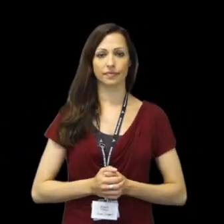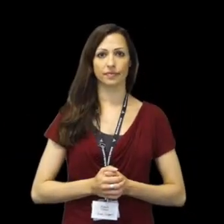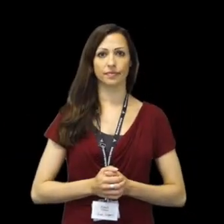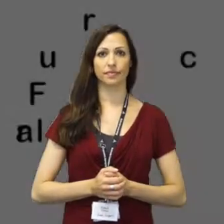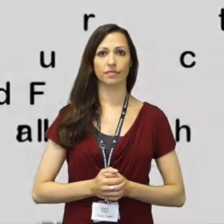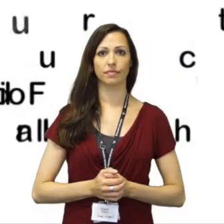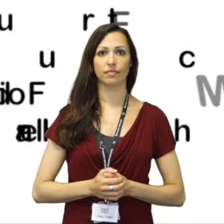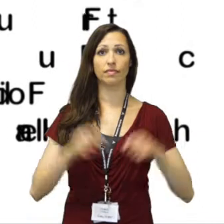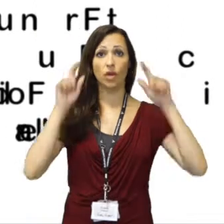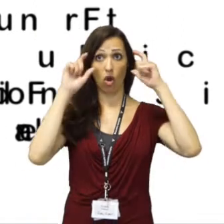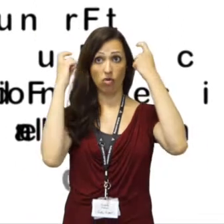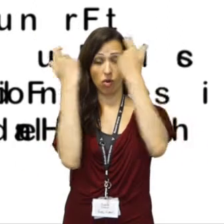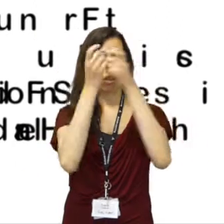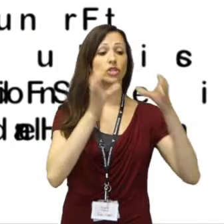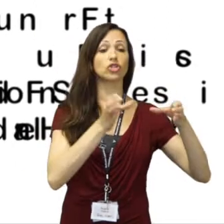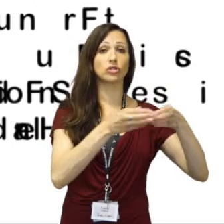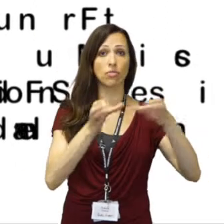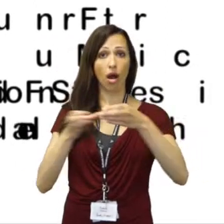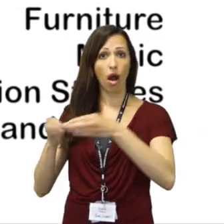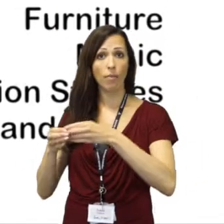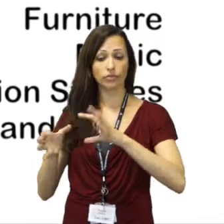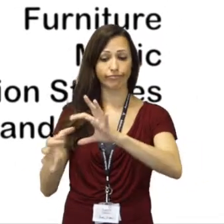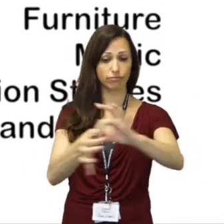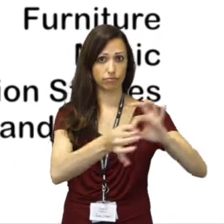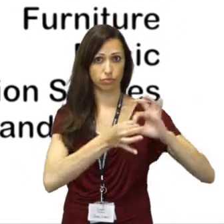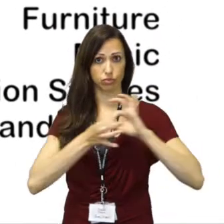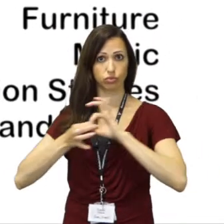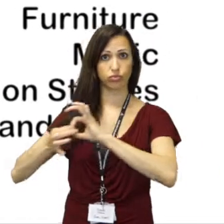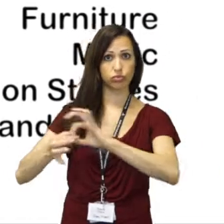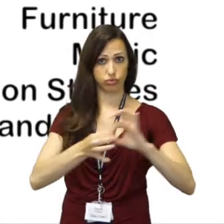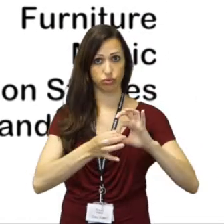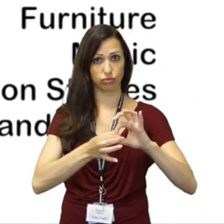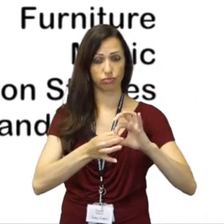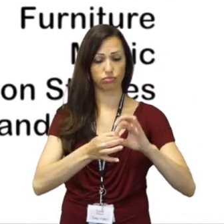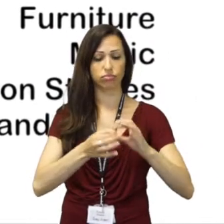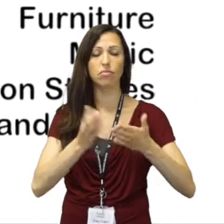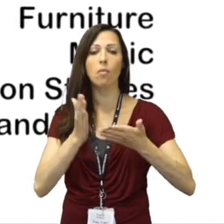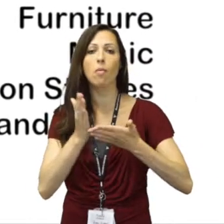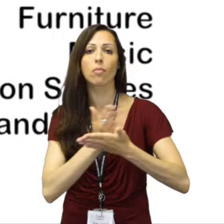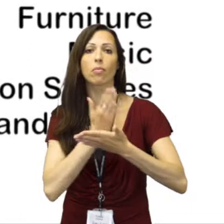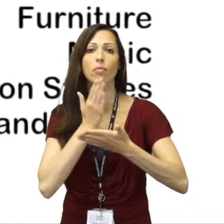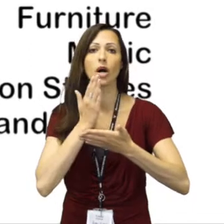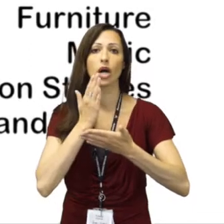We work with all the departments in the college to ensure we support the individual on their course.